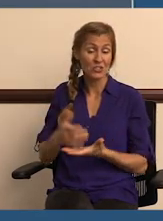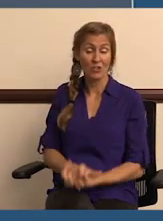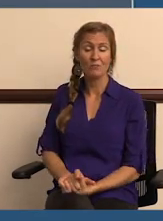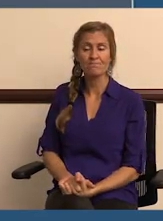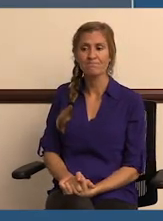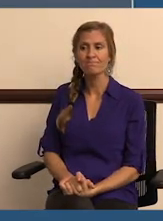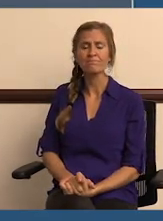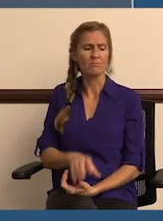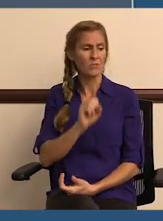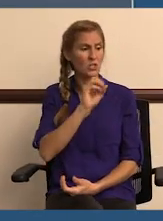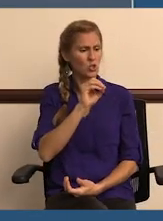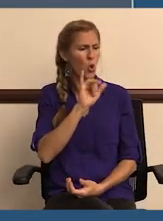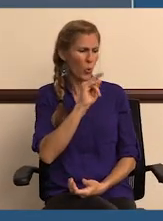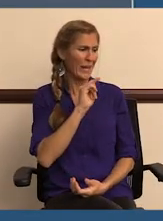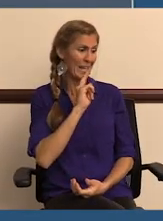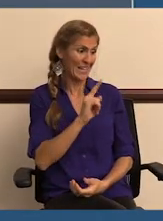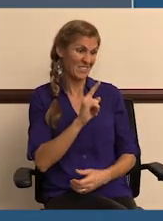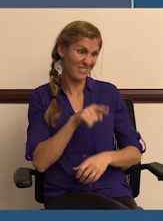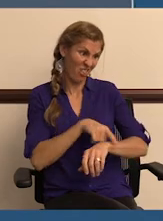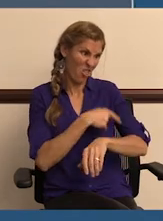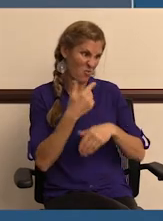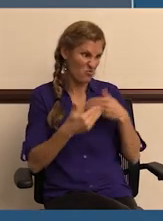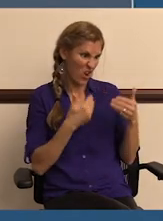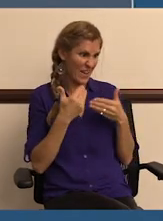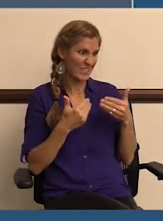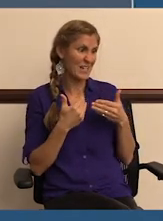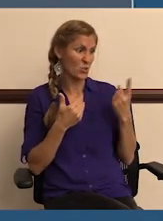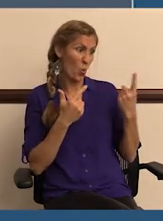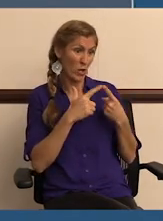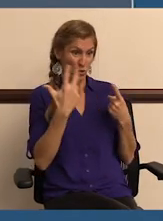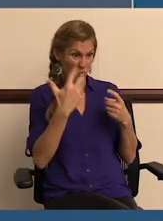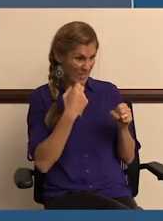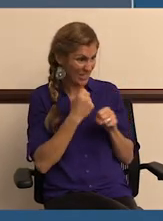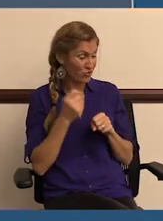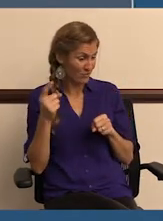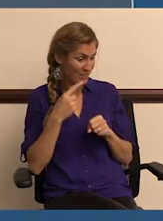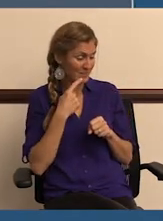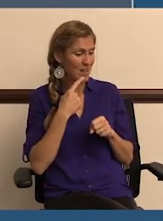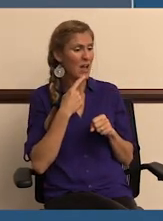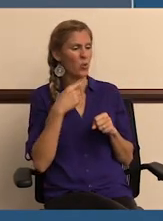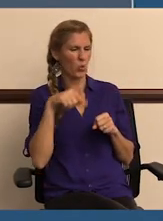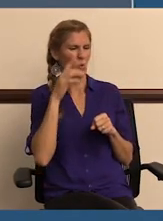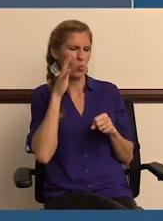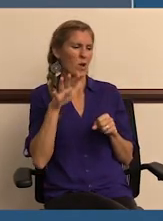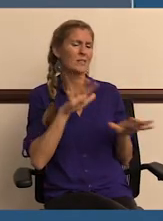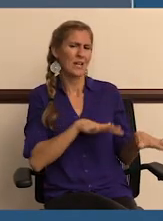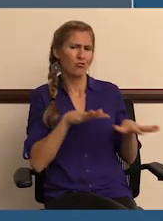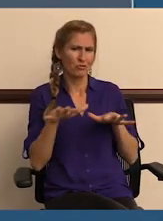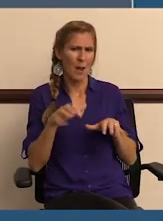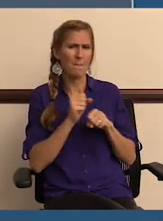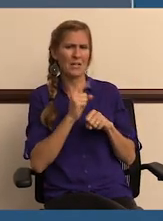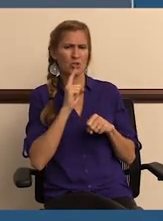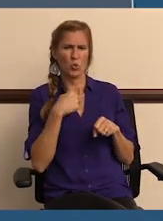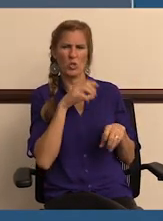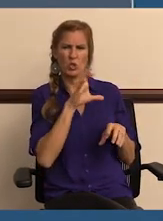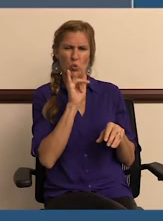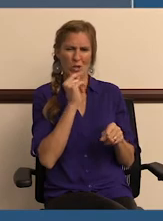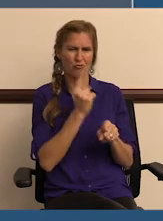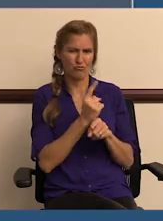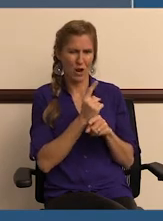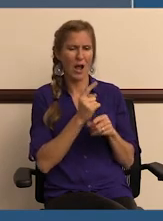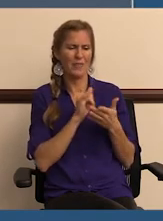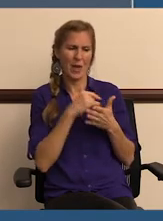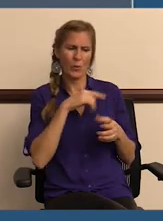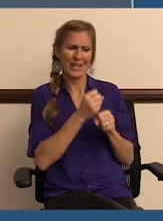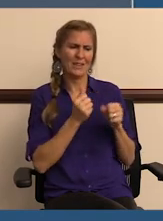improvements that are necessary. Yeah, so it is kind of a long process, one to three years, they say. We're going to take our time to make